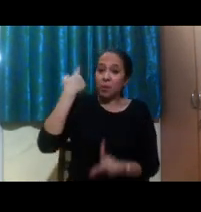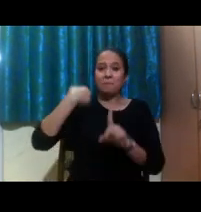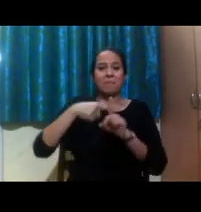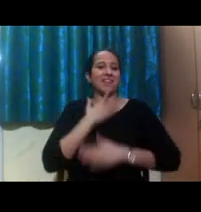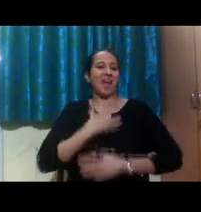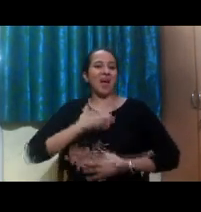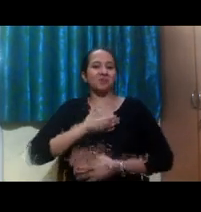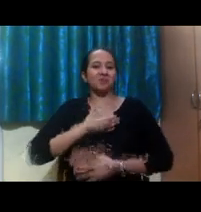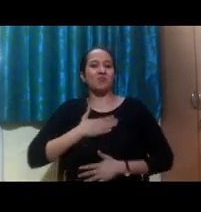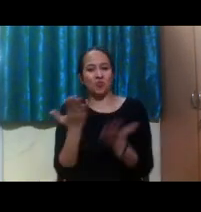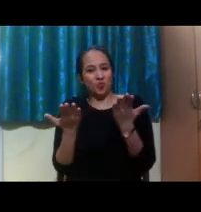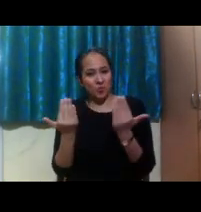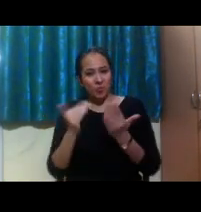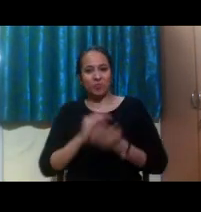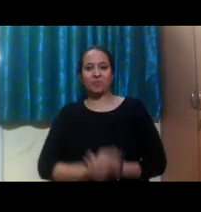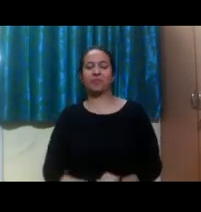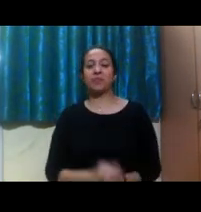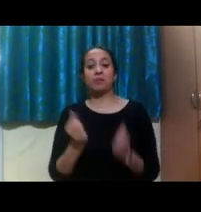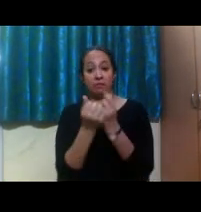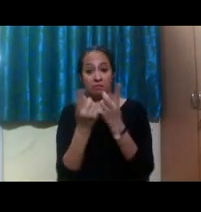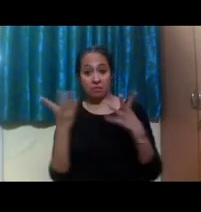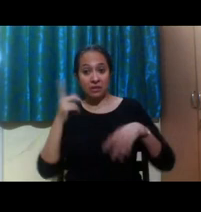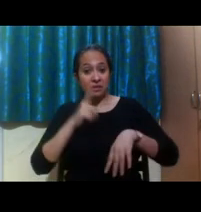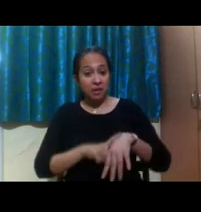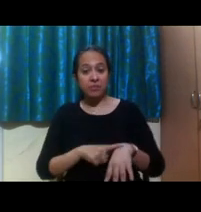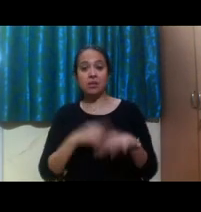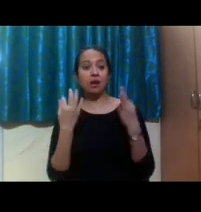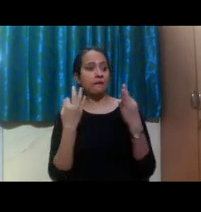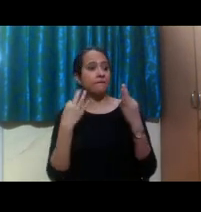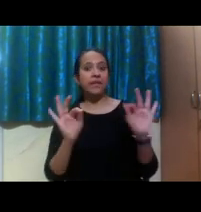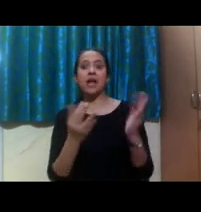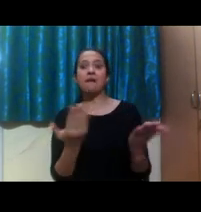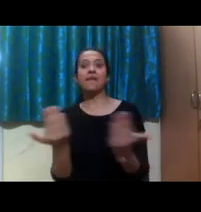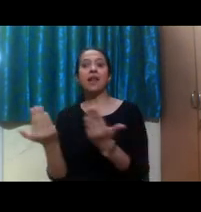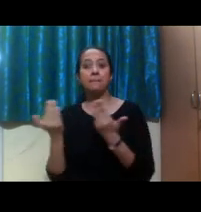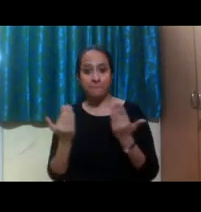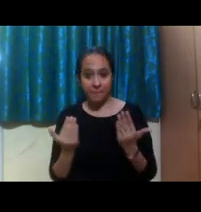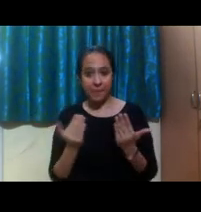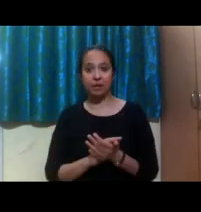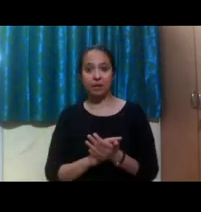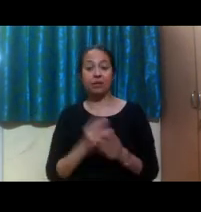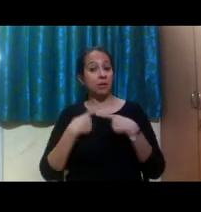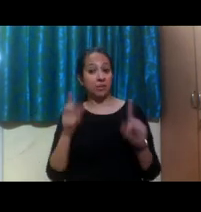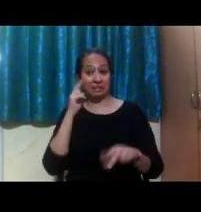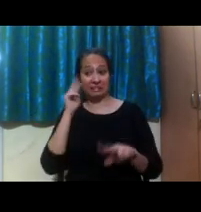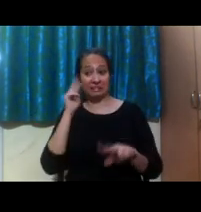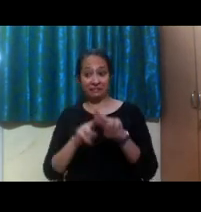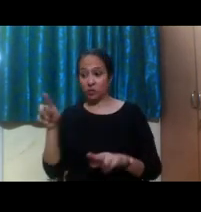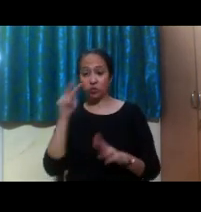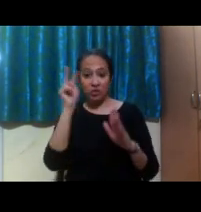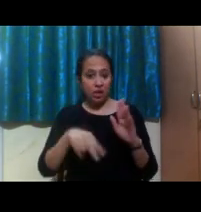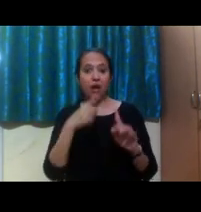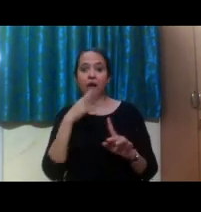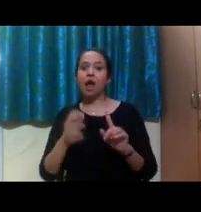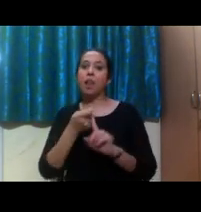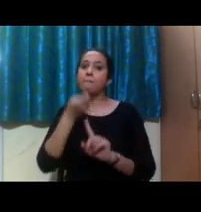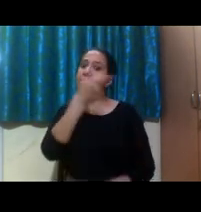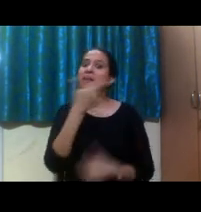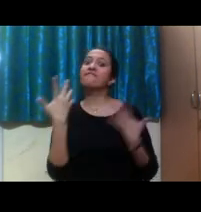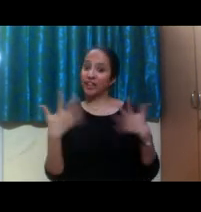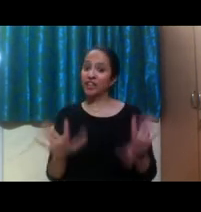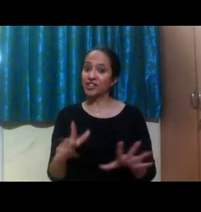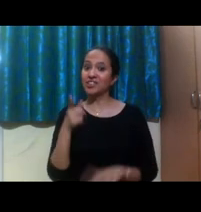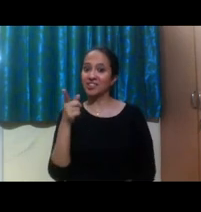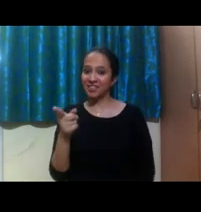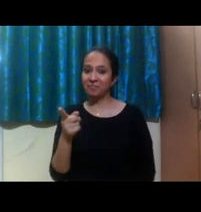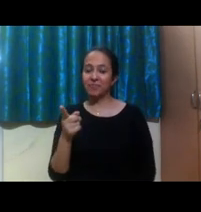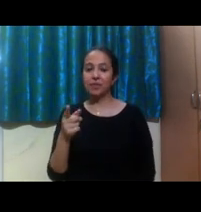And we always lots of times will say that it's a free resource to you. Well, really, if you look at your bill, you've already paid for the resources, actually. So we